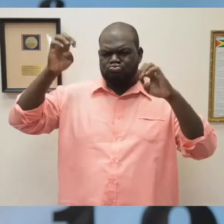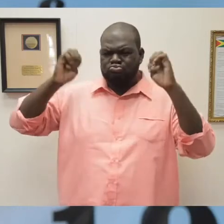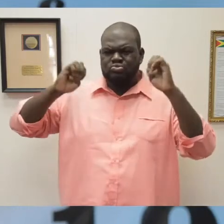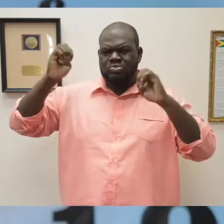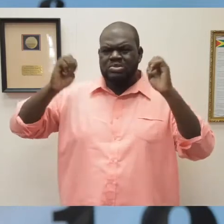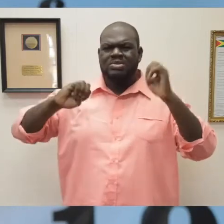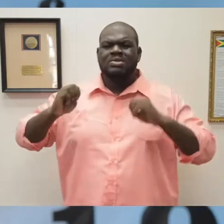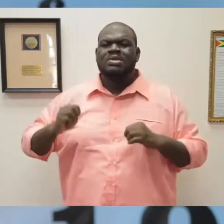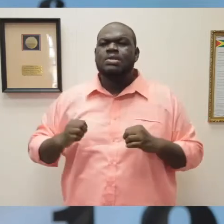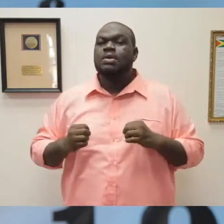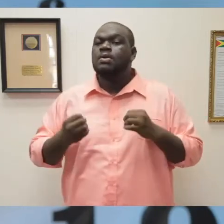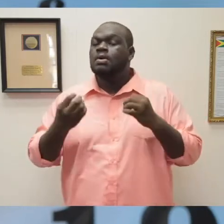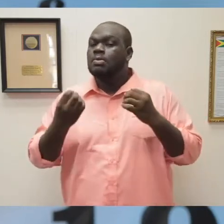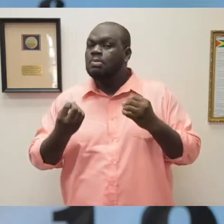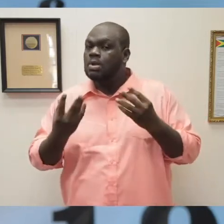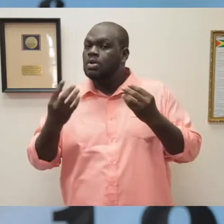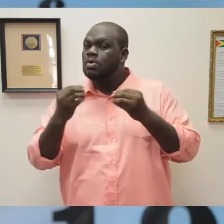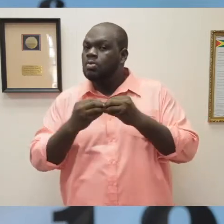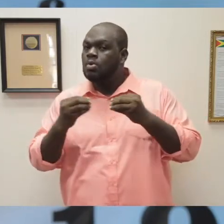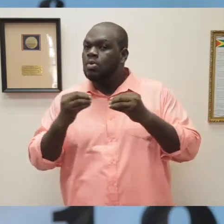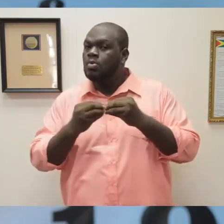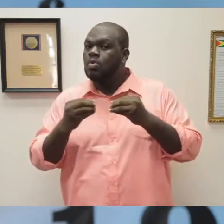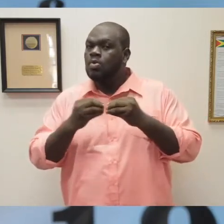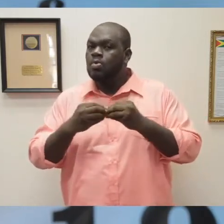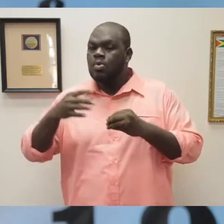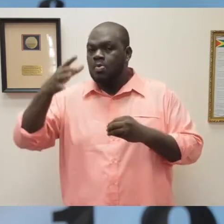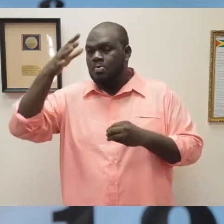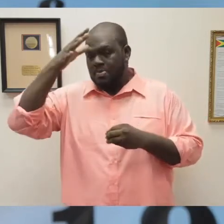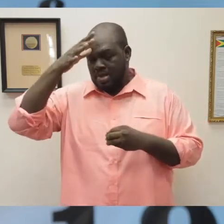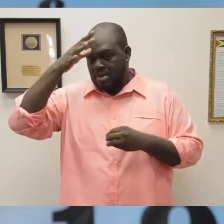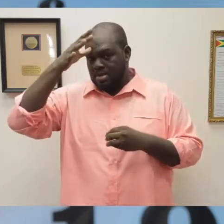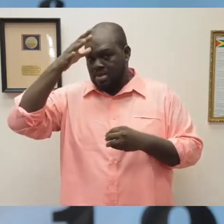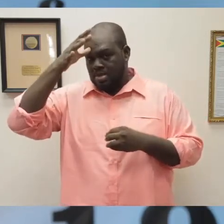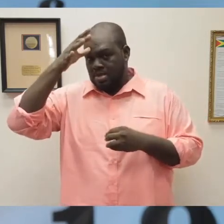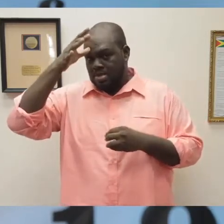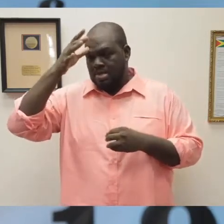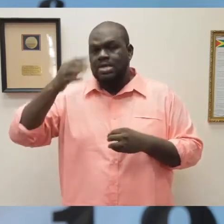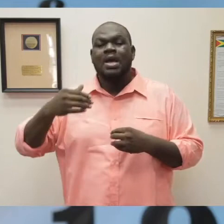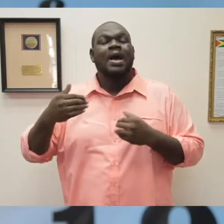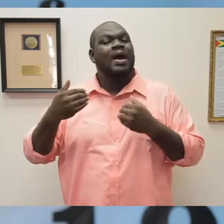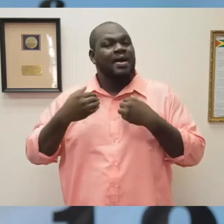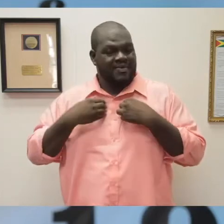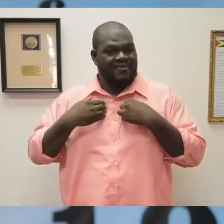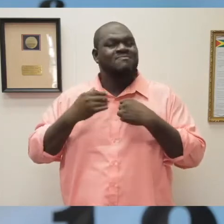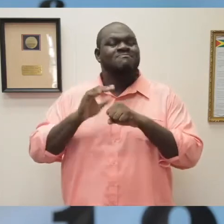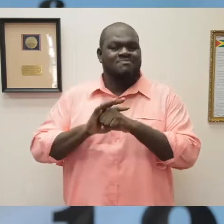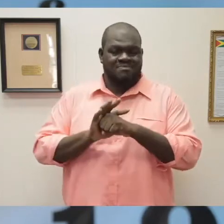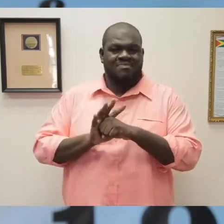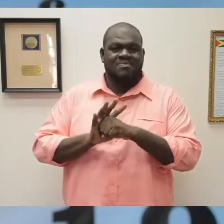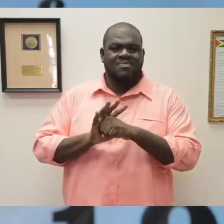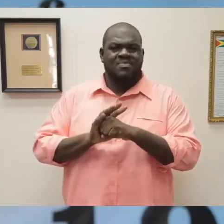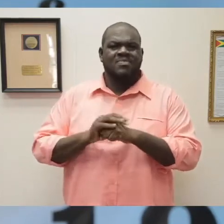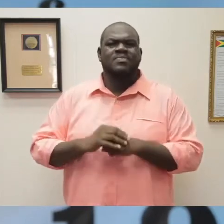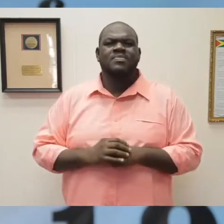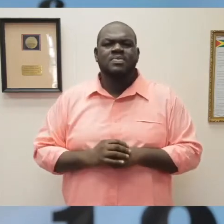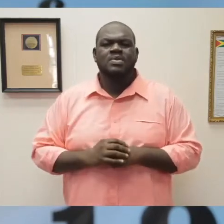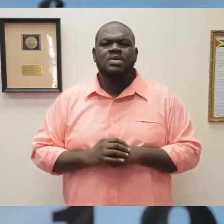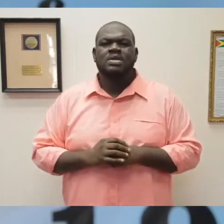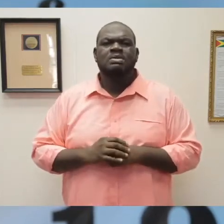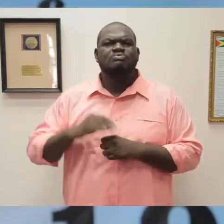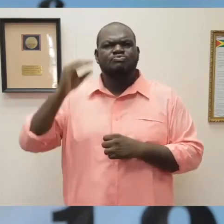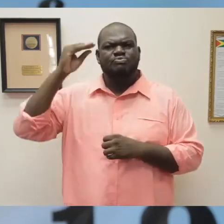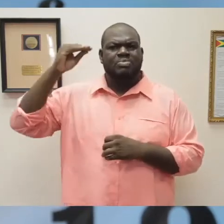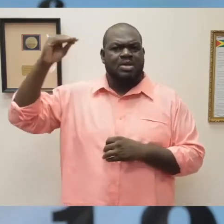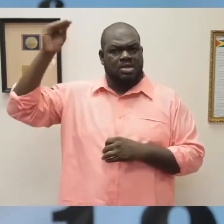most affected by this disease. Our adult population, especially 20 to 29 age